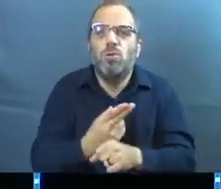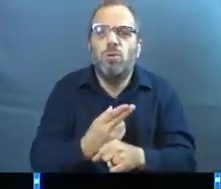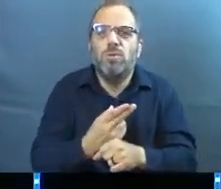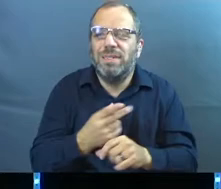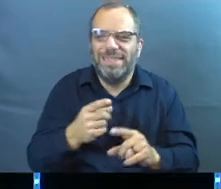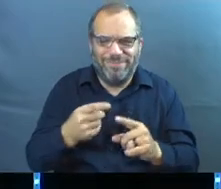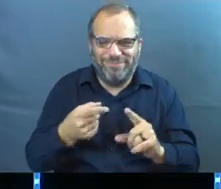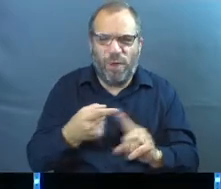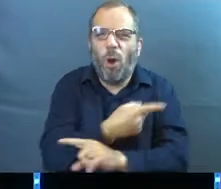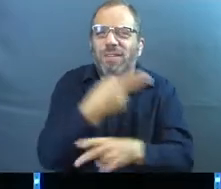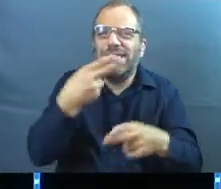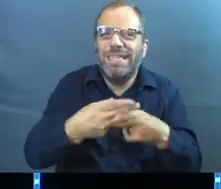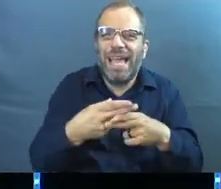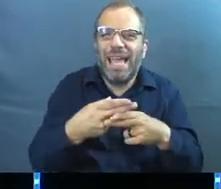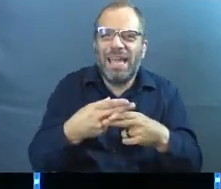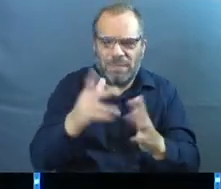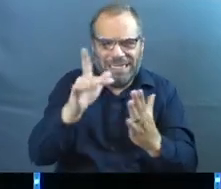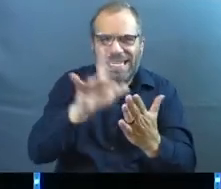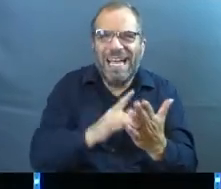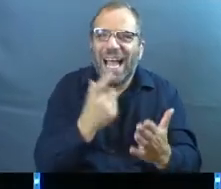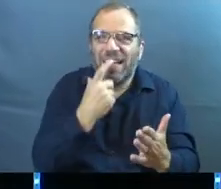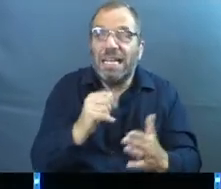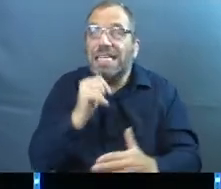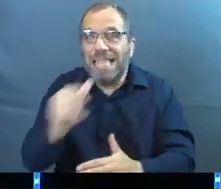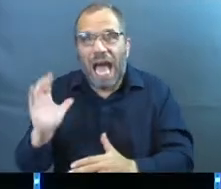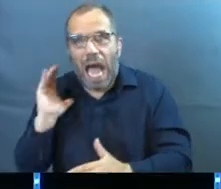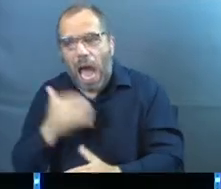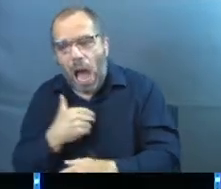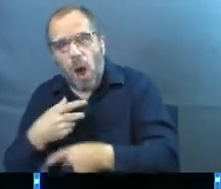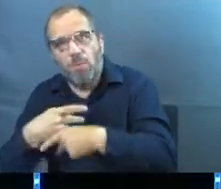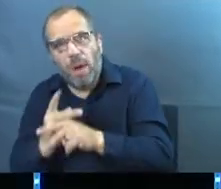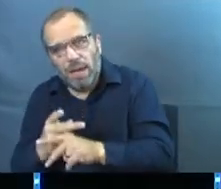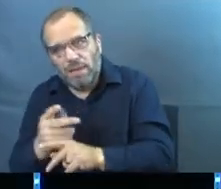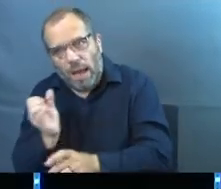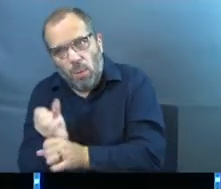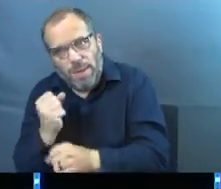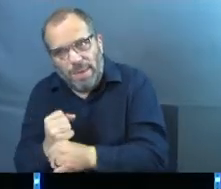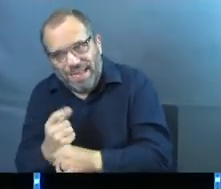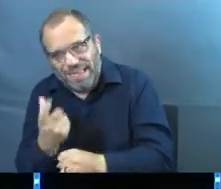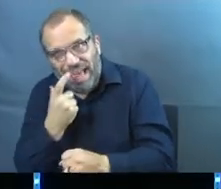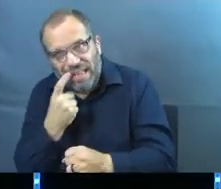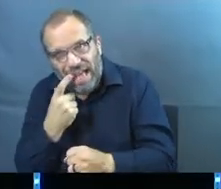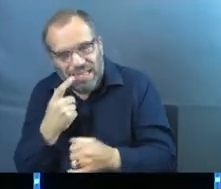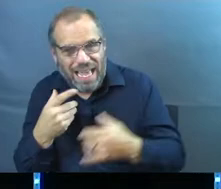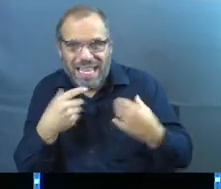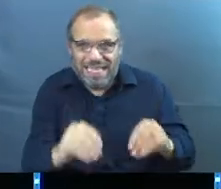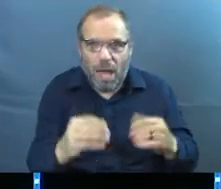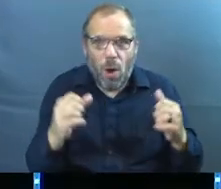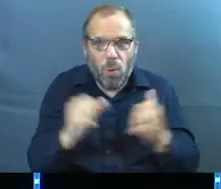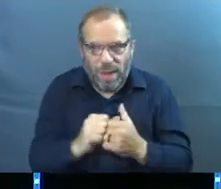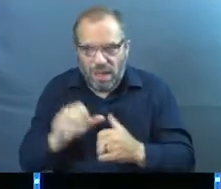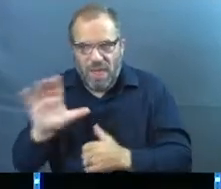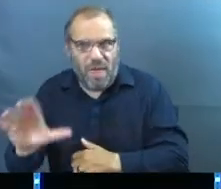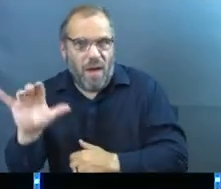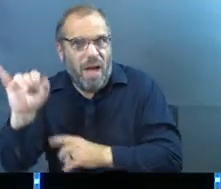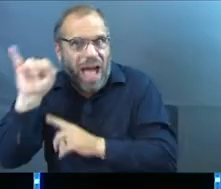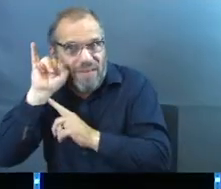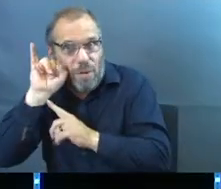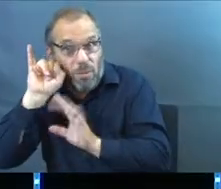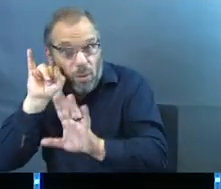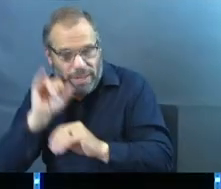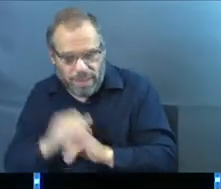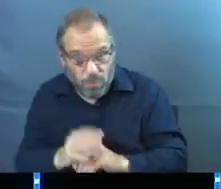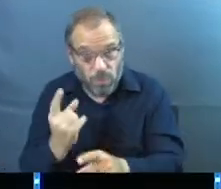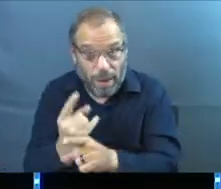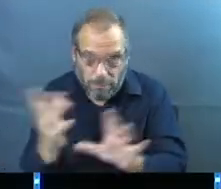off-brand screens. They will not use the product that Apple itself creates and sells with their original iPhones when they send them